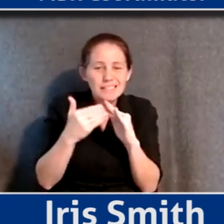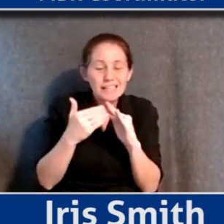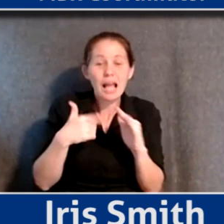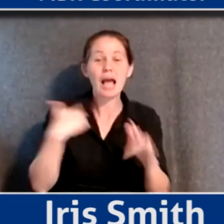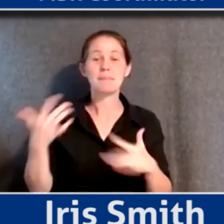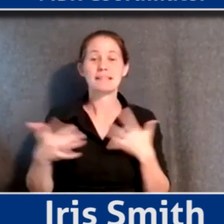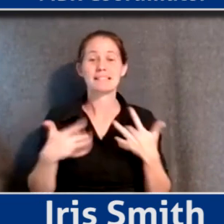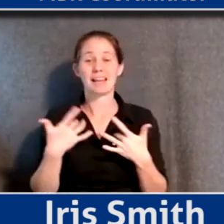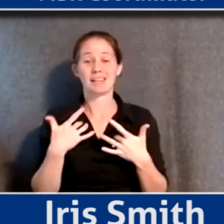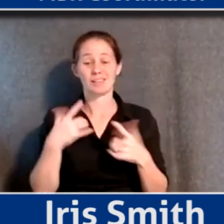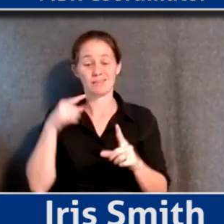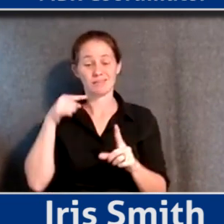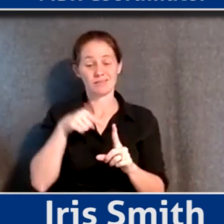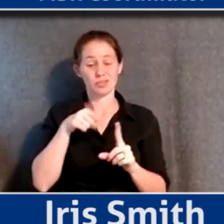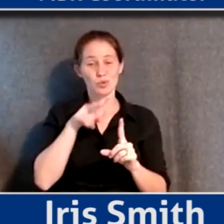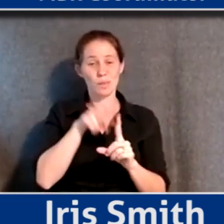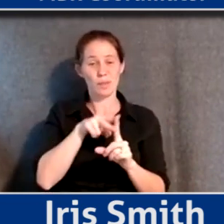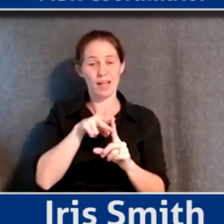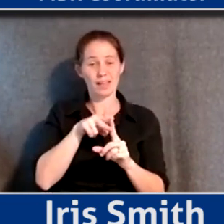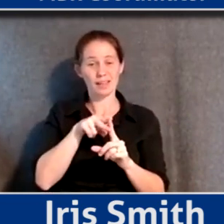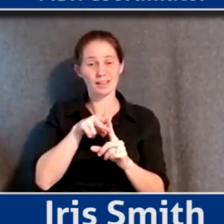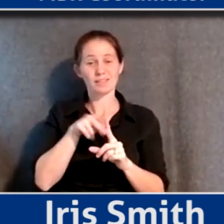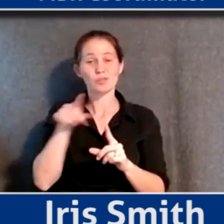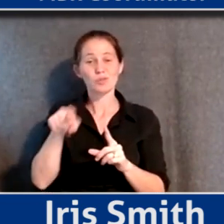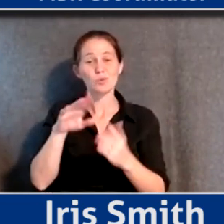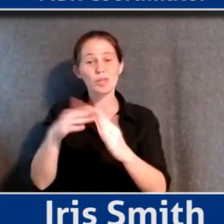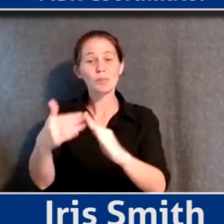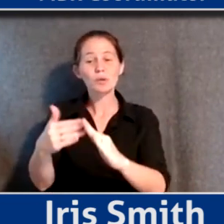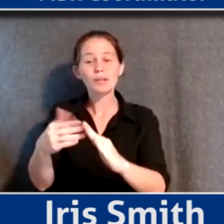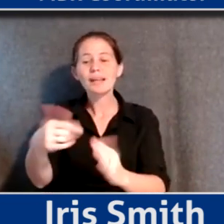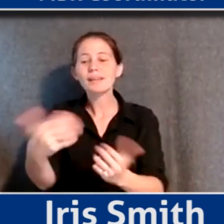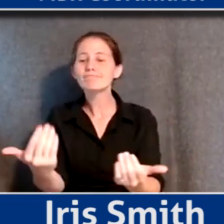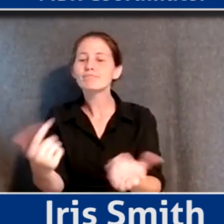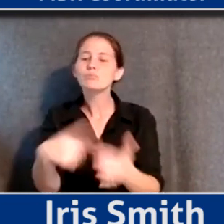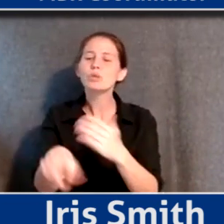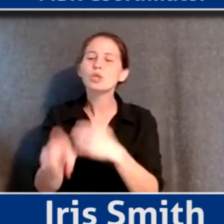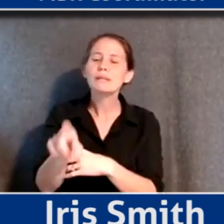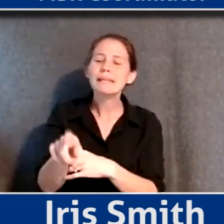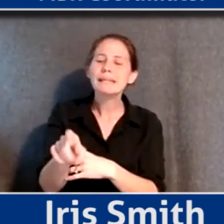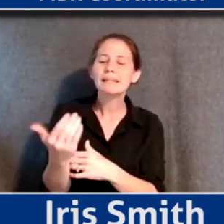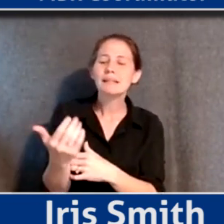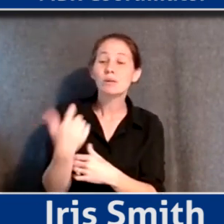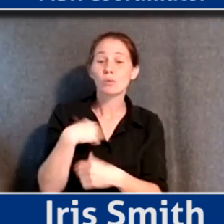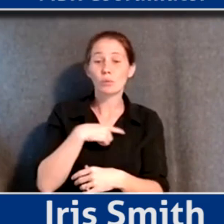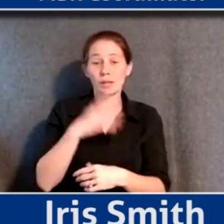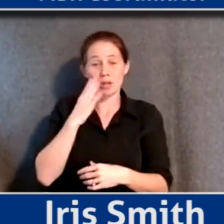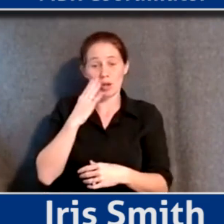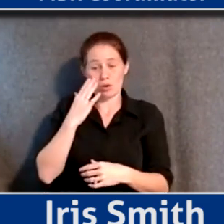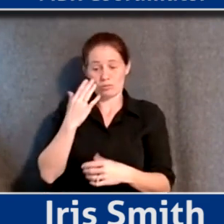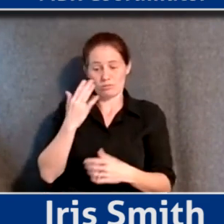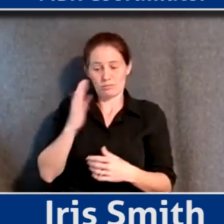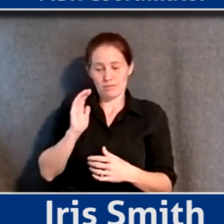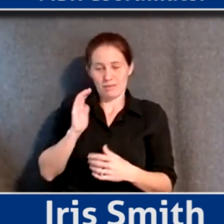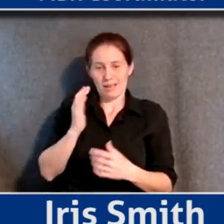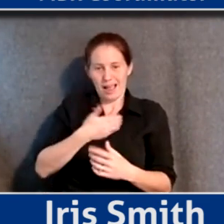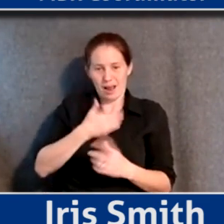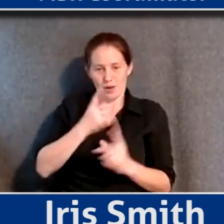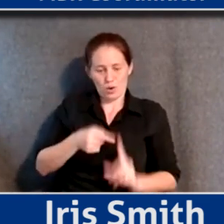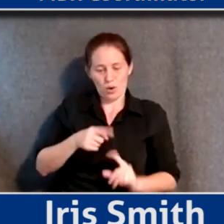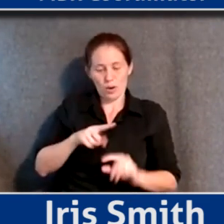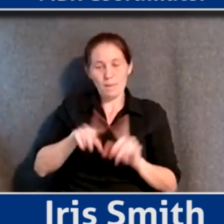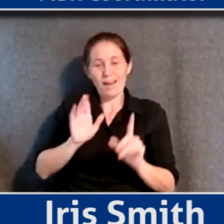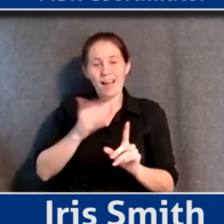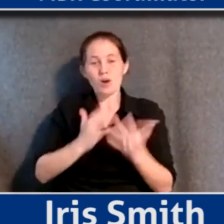take this to the community and say, like, what do you need, right? So we know where we are. We know what we're doing. But we should base our